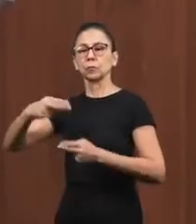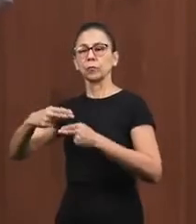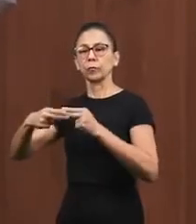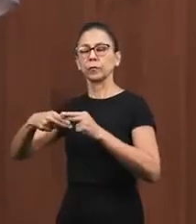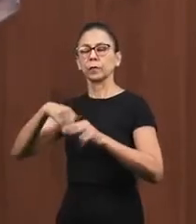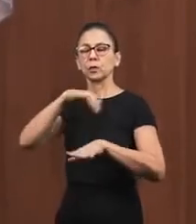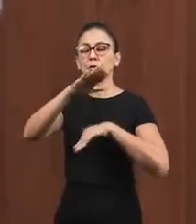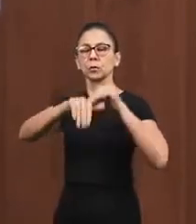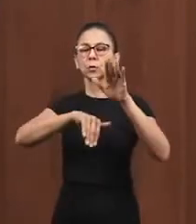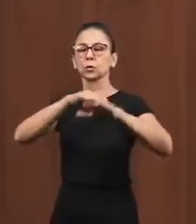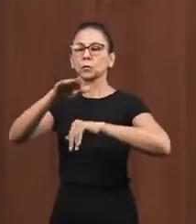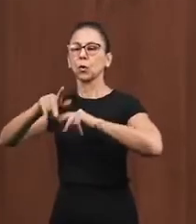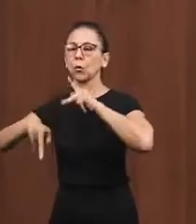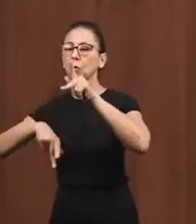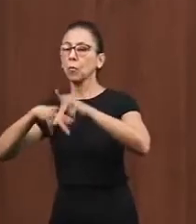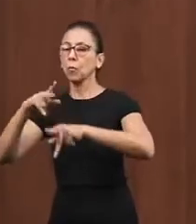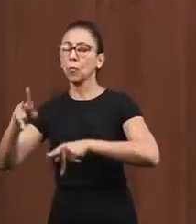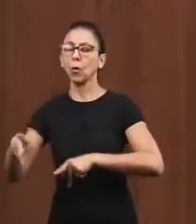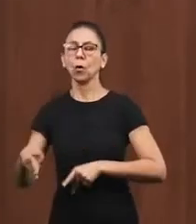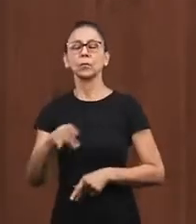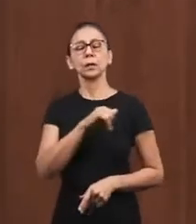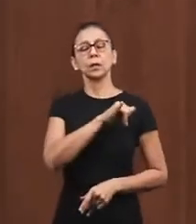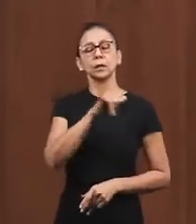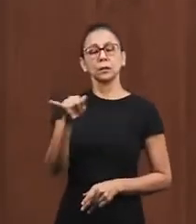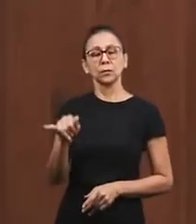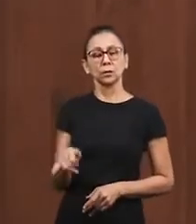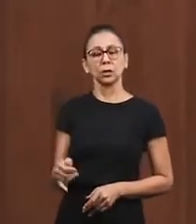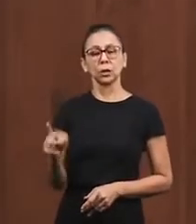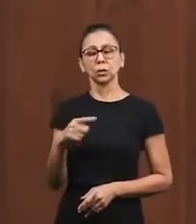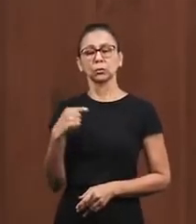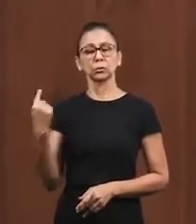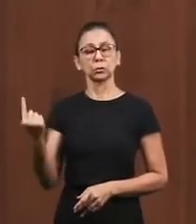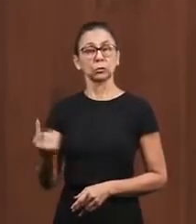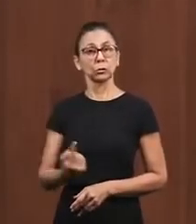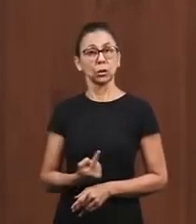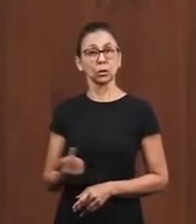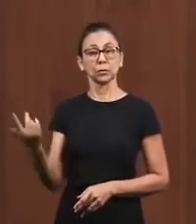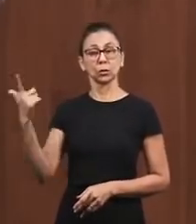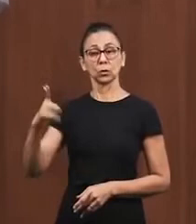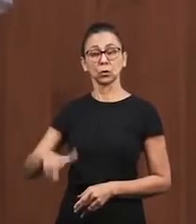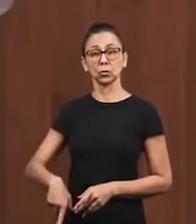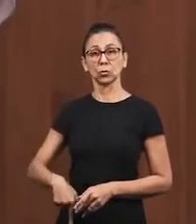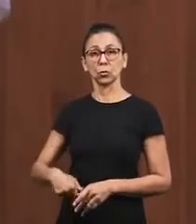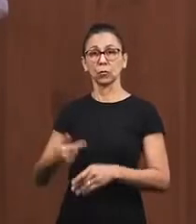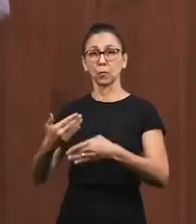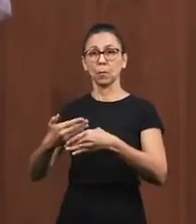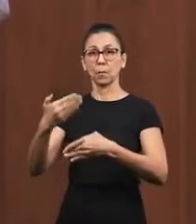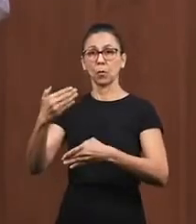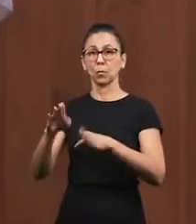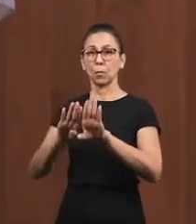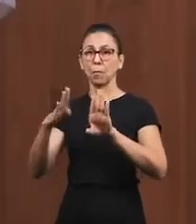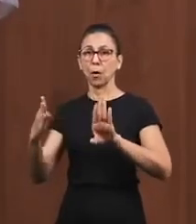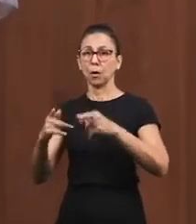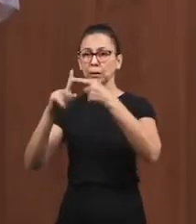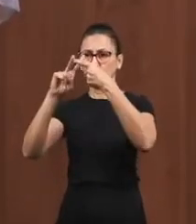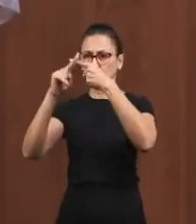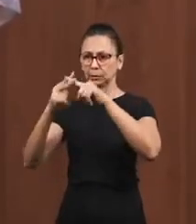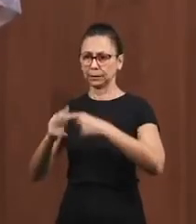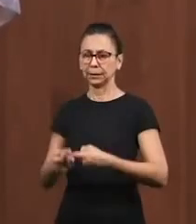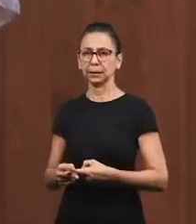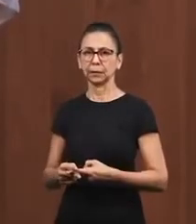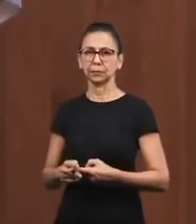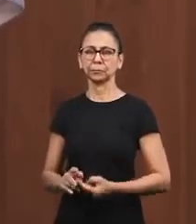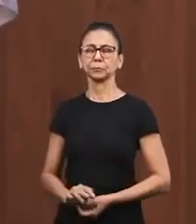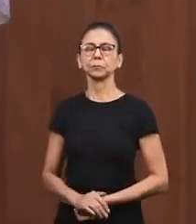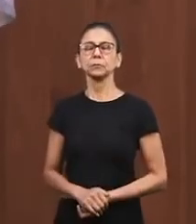work of restoration and rebuilding the walls of Jerusalem and when the enemy found